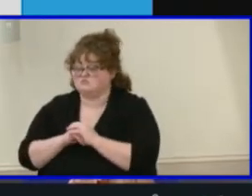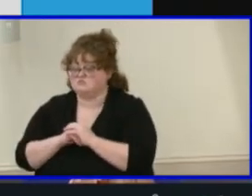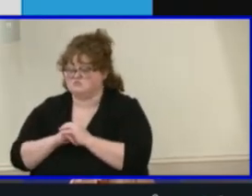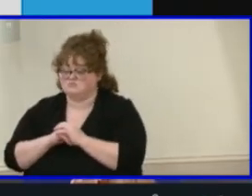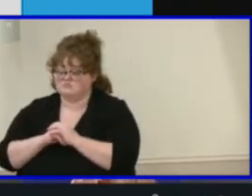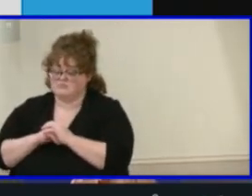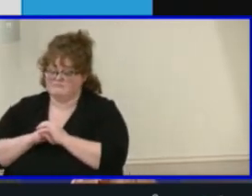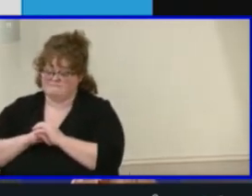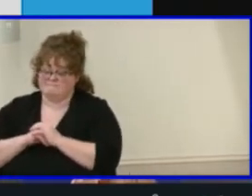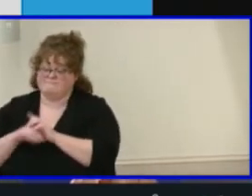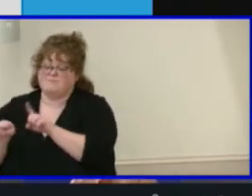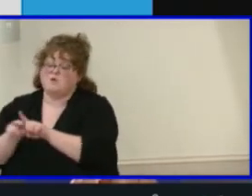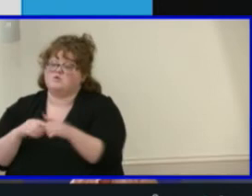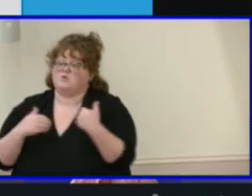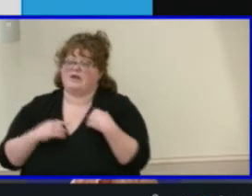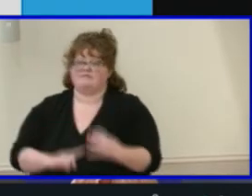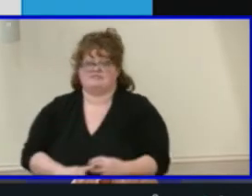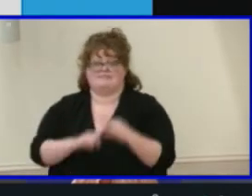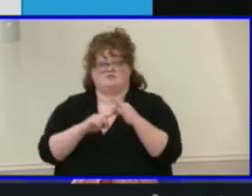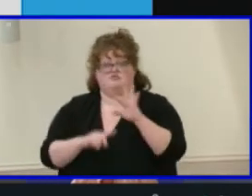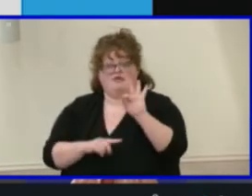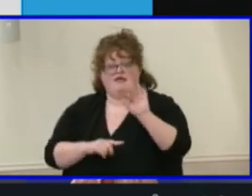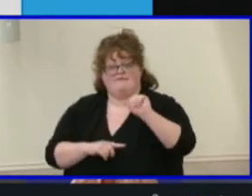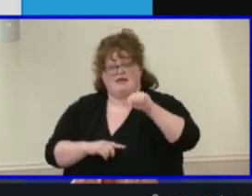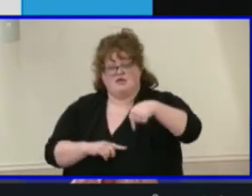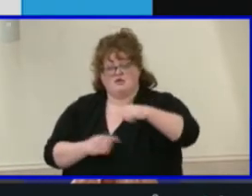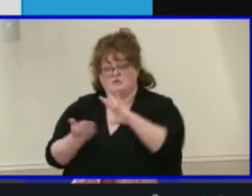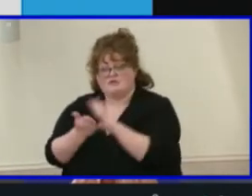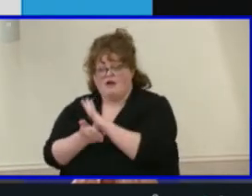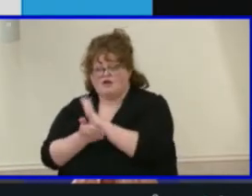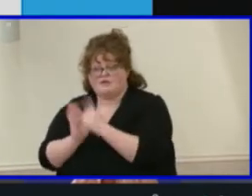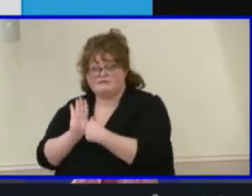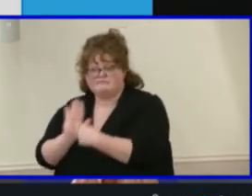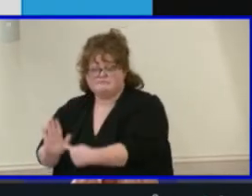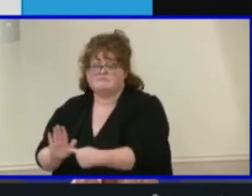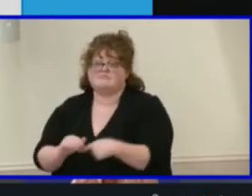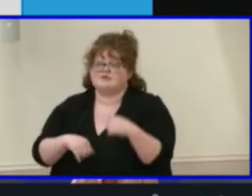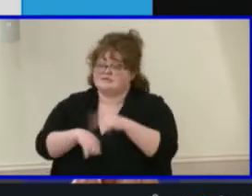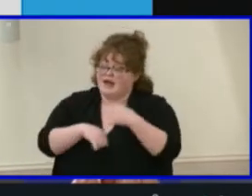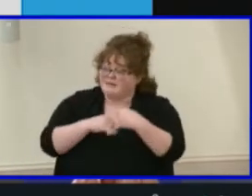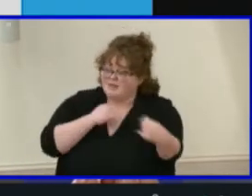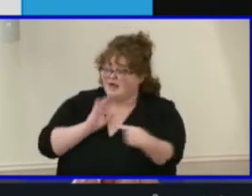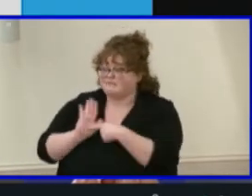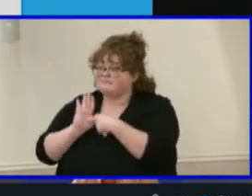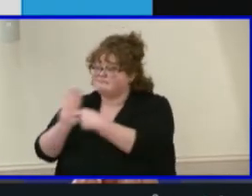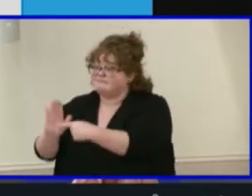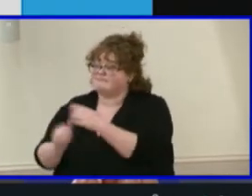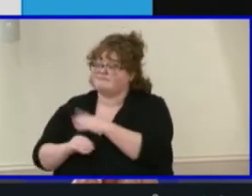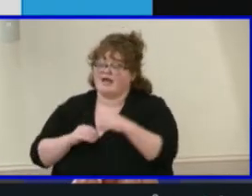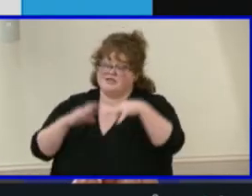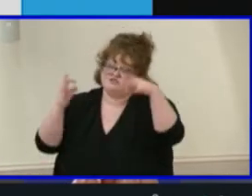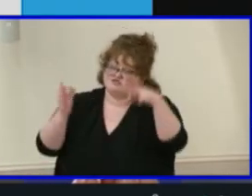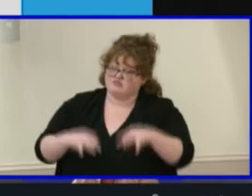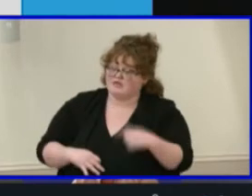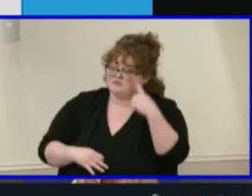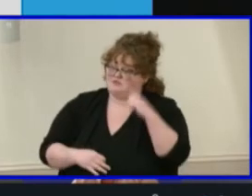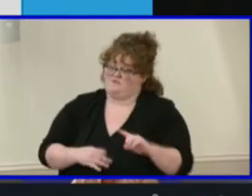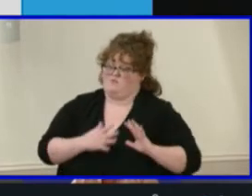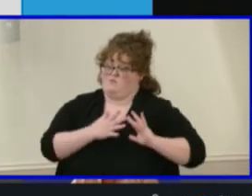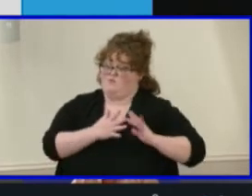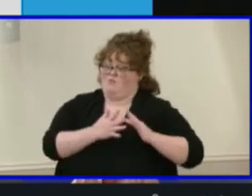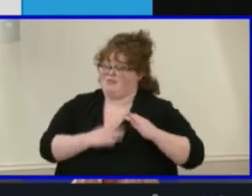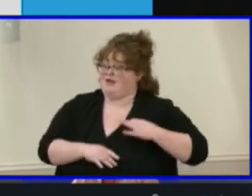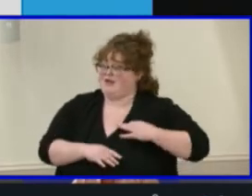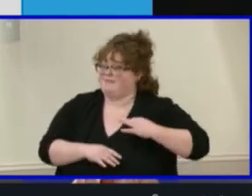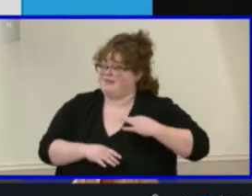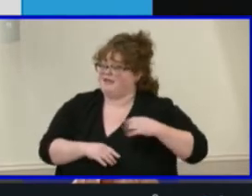FAQ document, timeline, directions, and technical assistance for the online application, as well